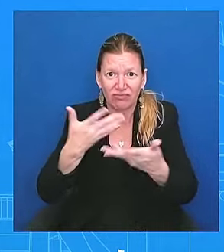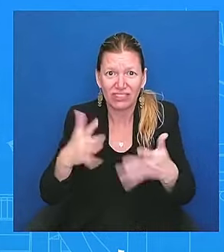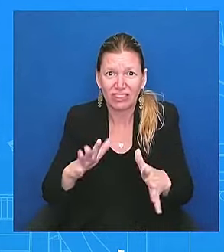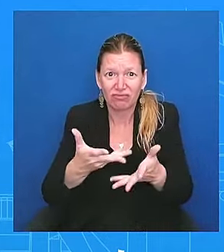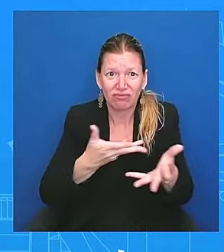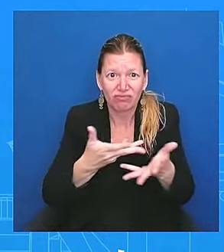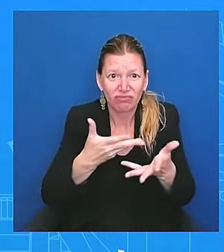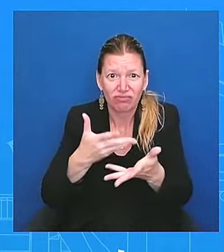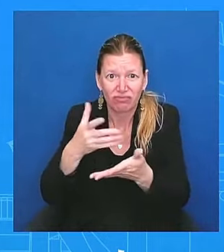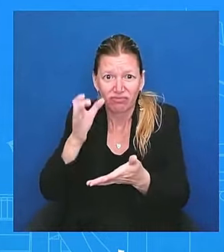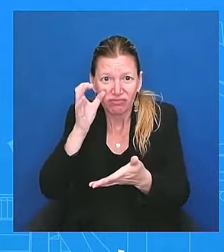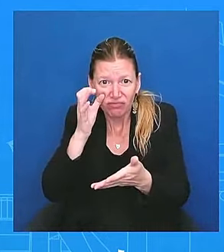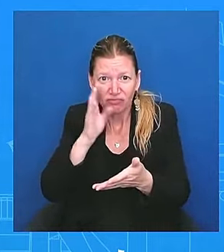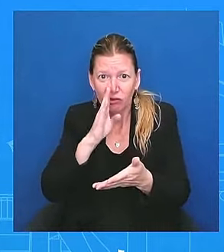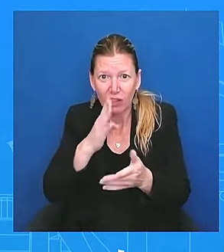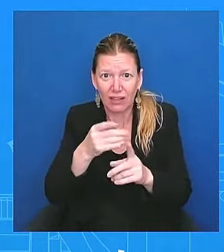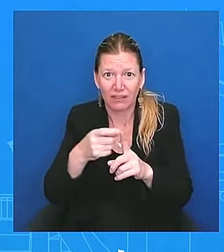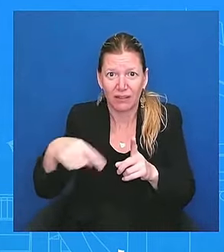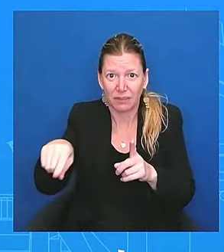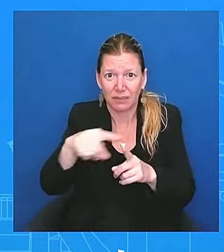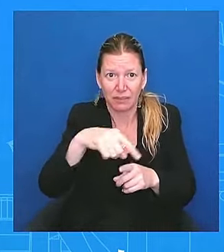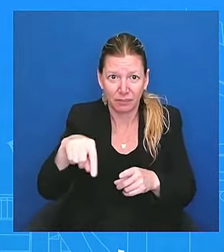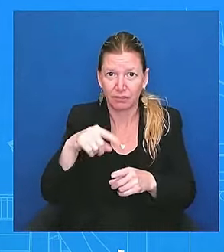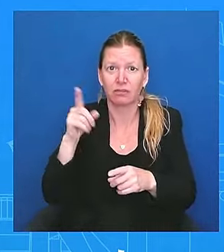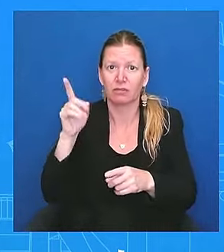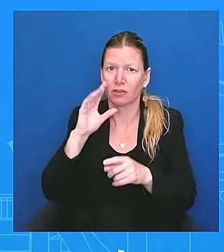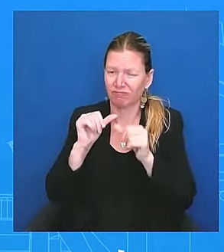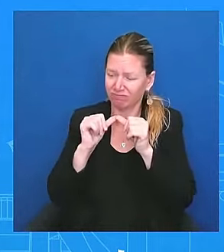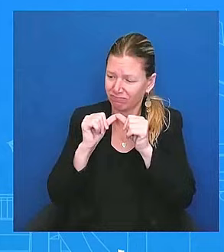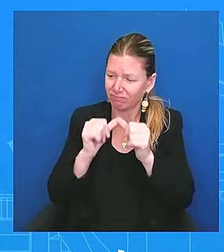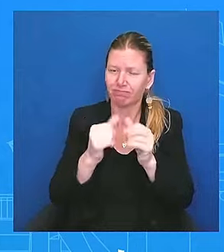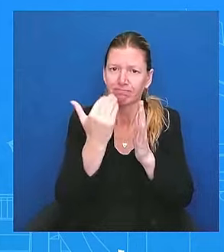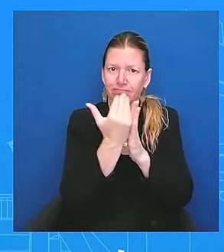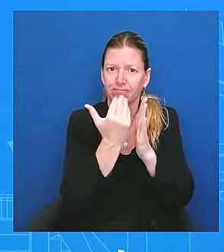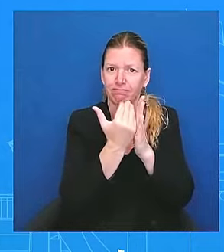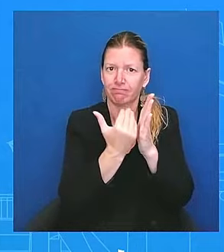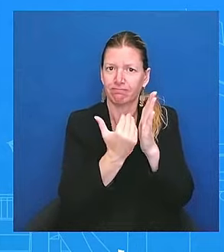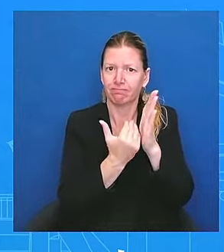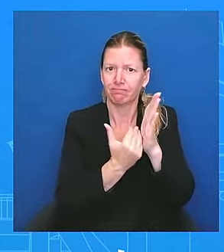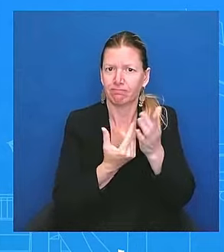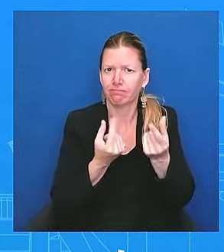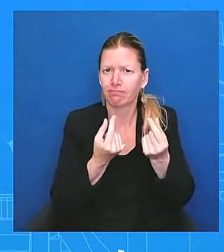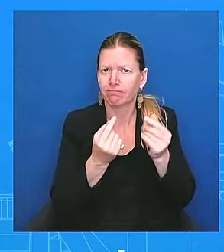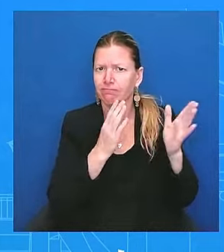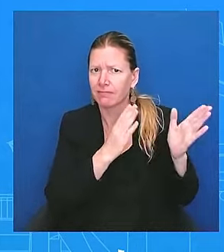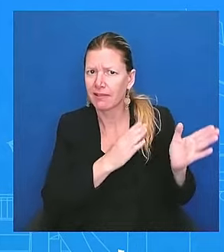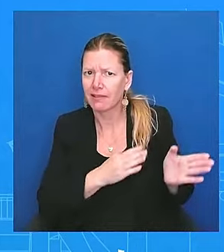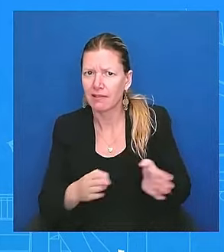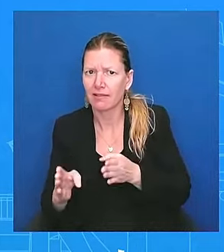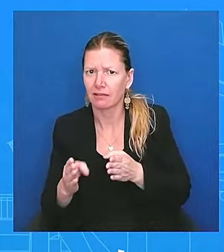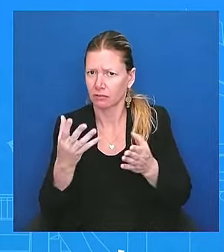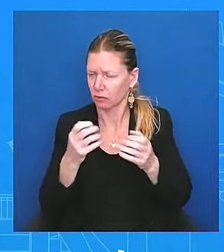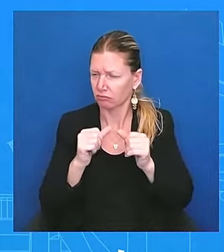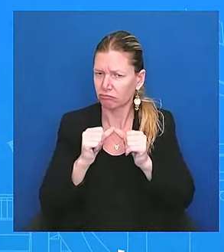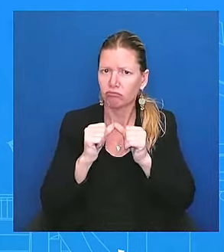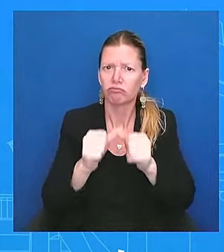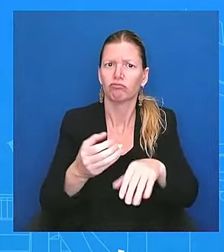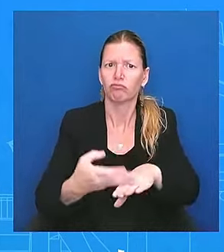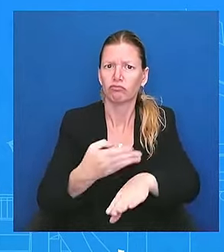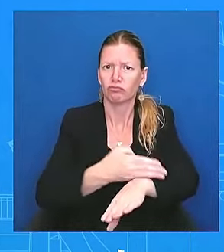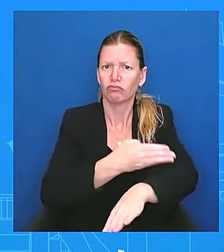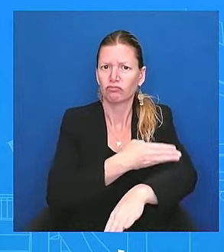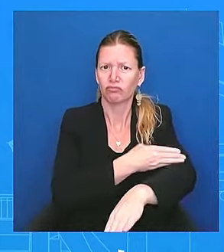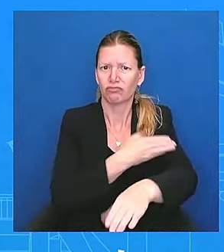do. It's always going to be part of, you know, the calculation, right? To continue to prove to the American people that he can